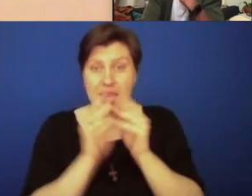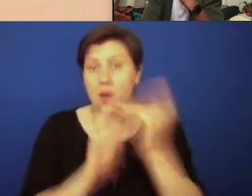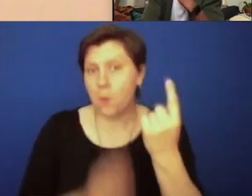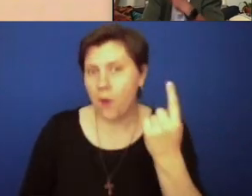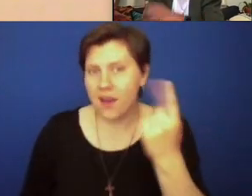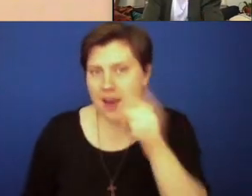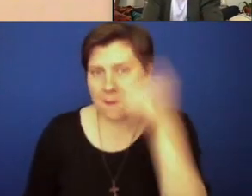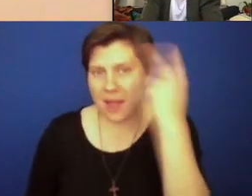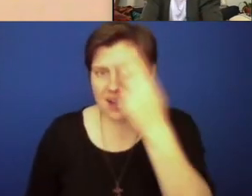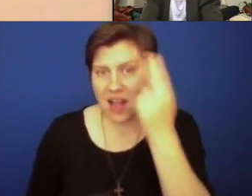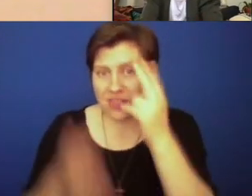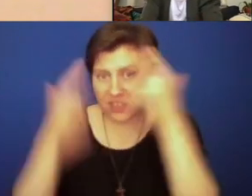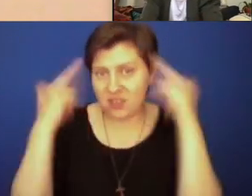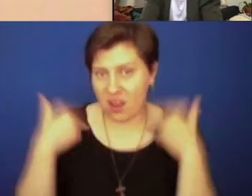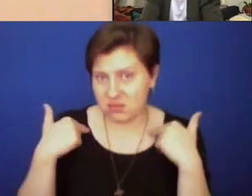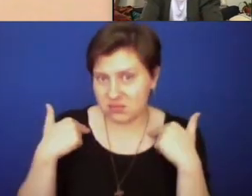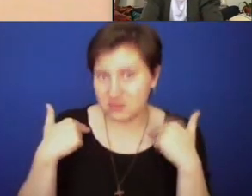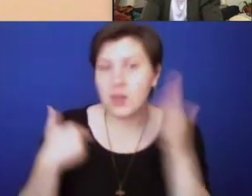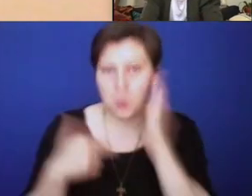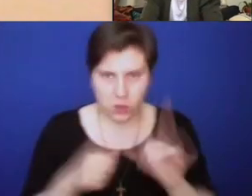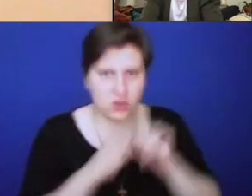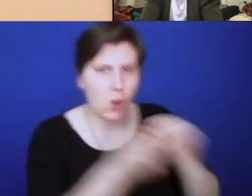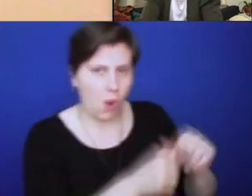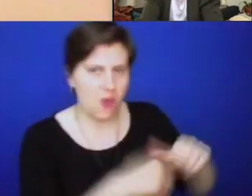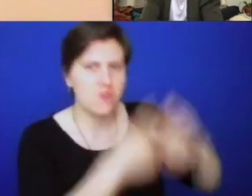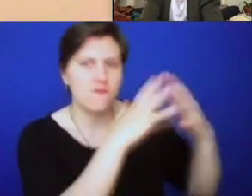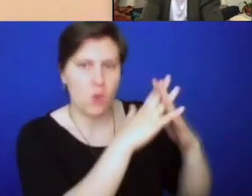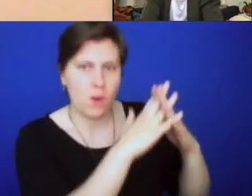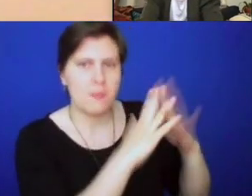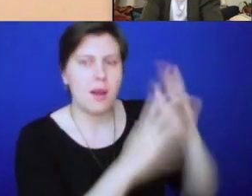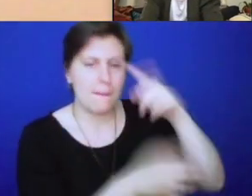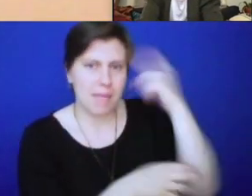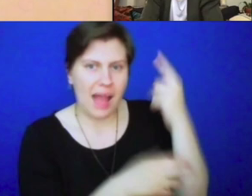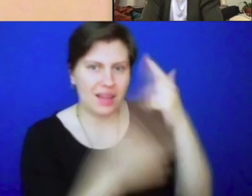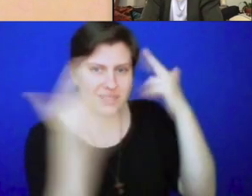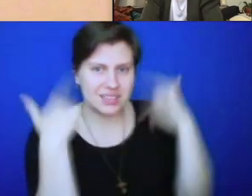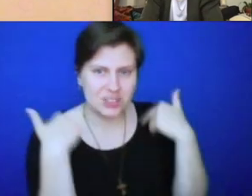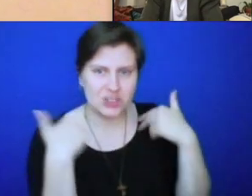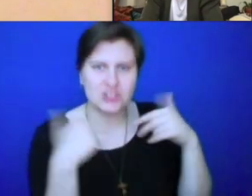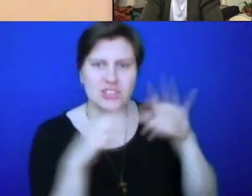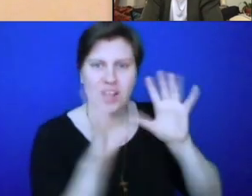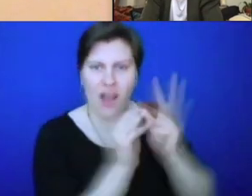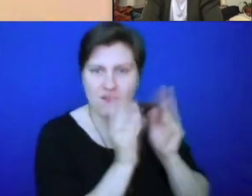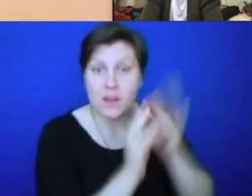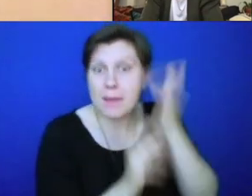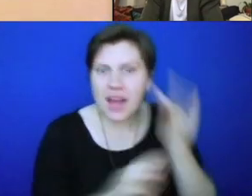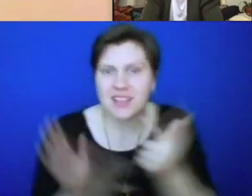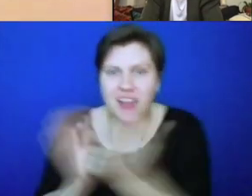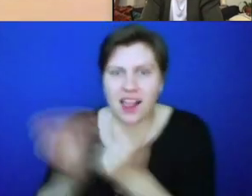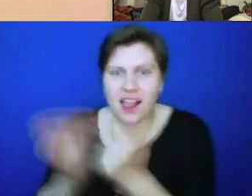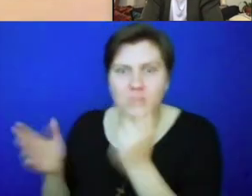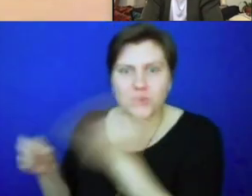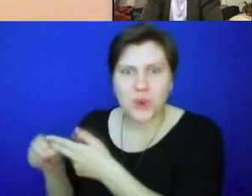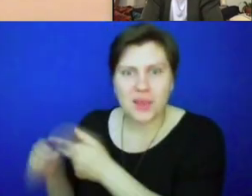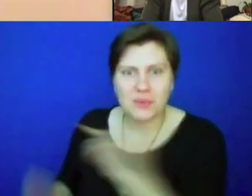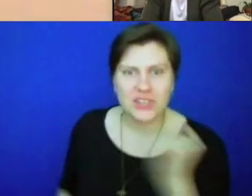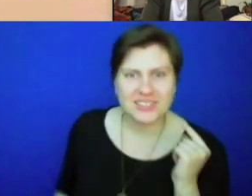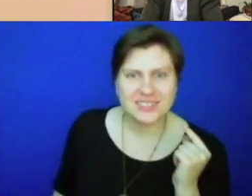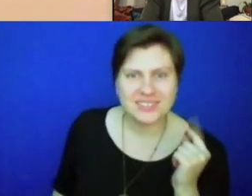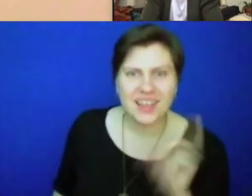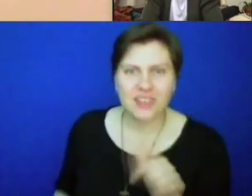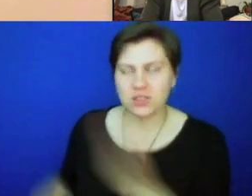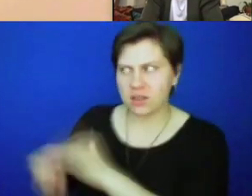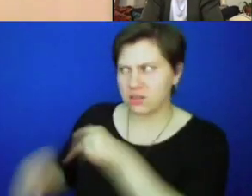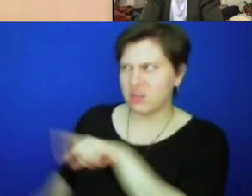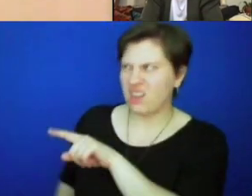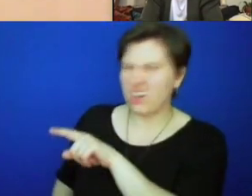nun who will go on to form the National Black Sisters Conference because she is not allowed to join the priest. And she really has